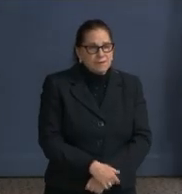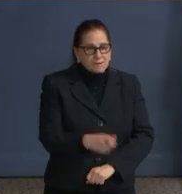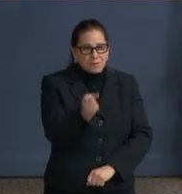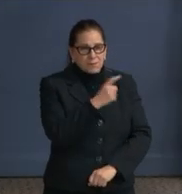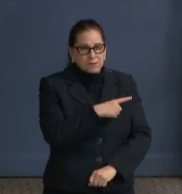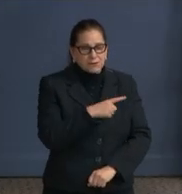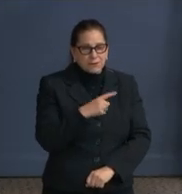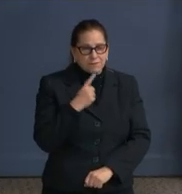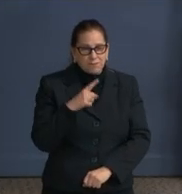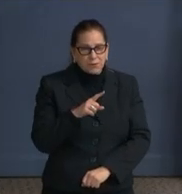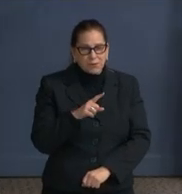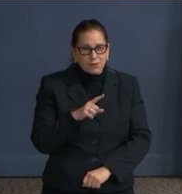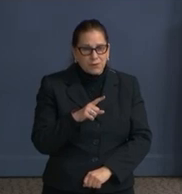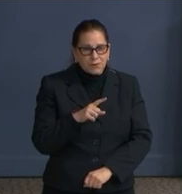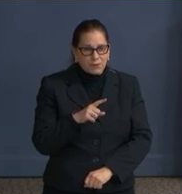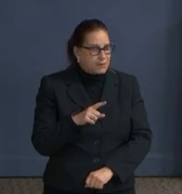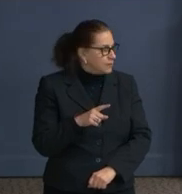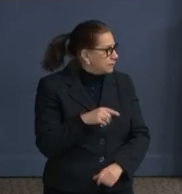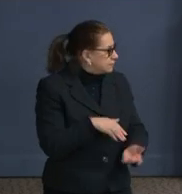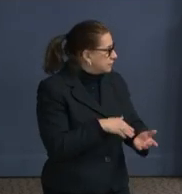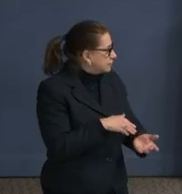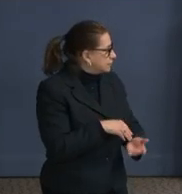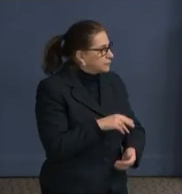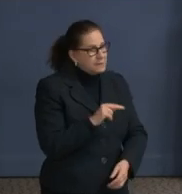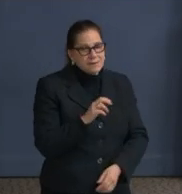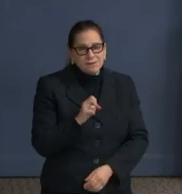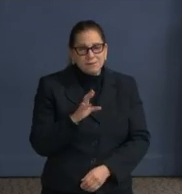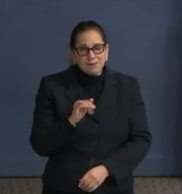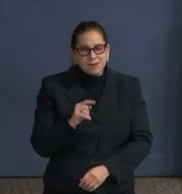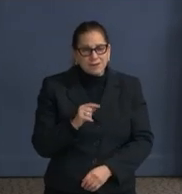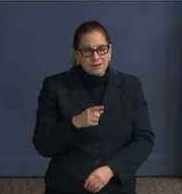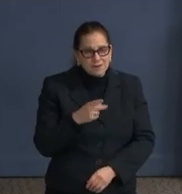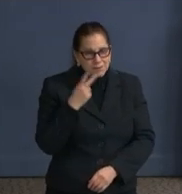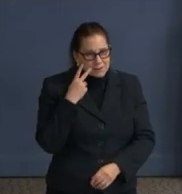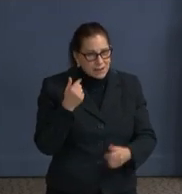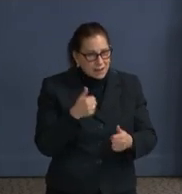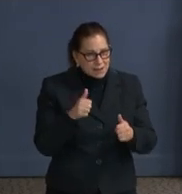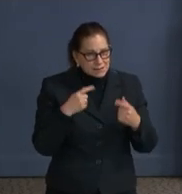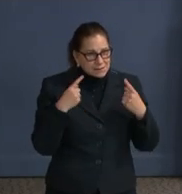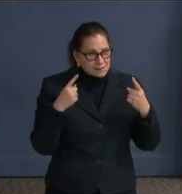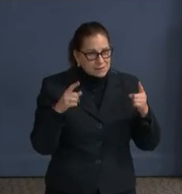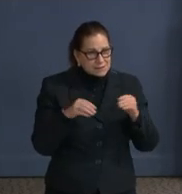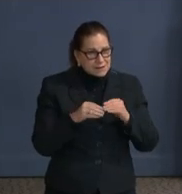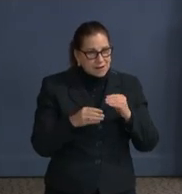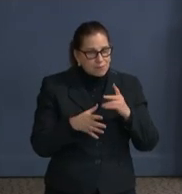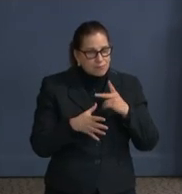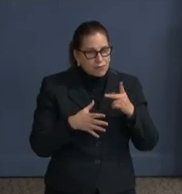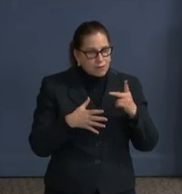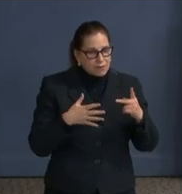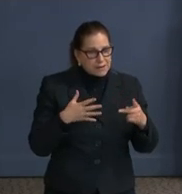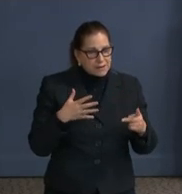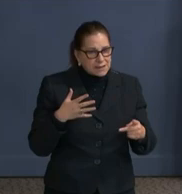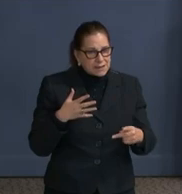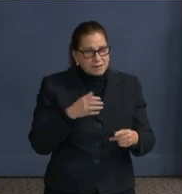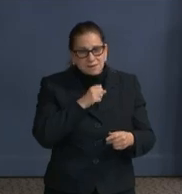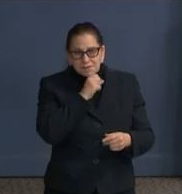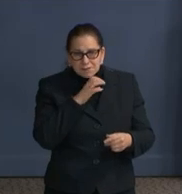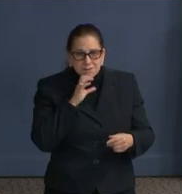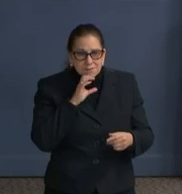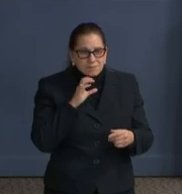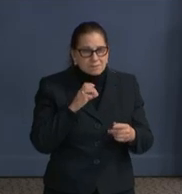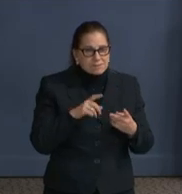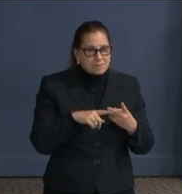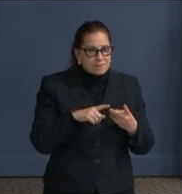Thank you. Thank you. Are you seeing any success in prioritizing seniors in certain zip codes